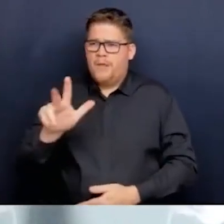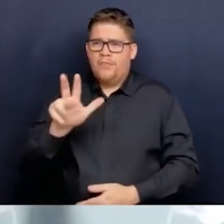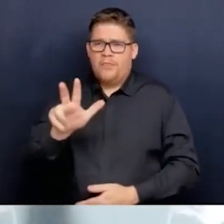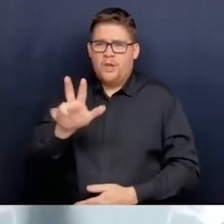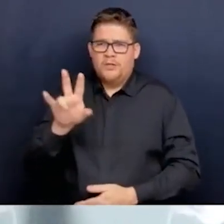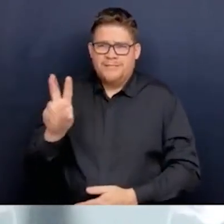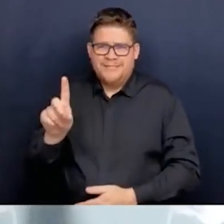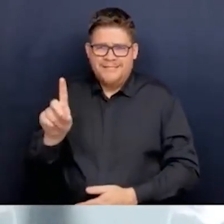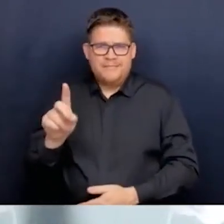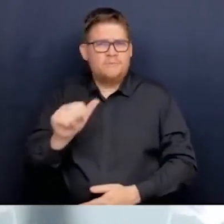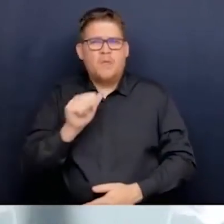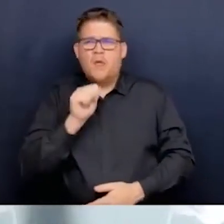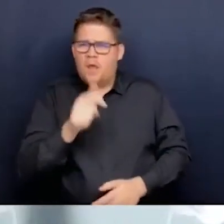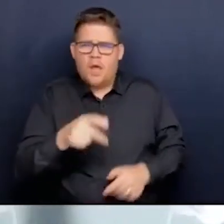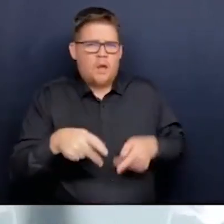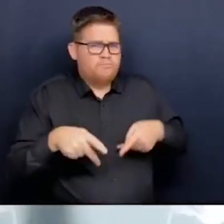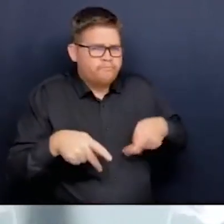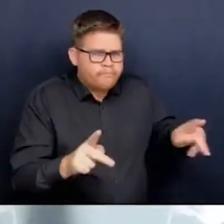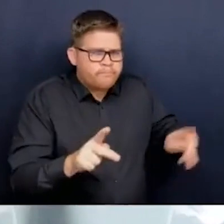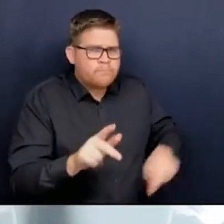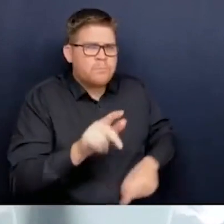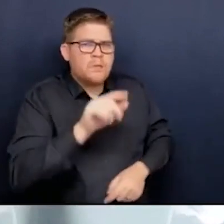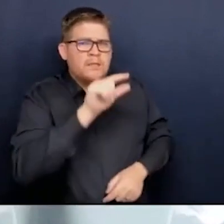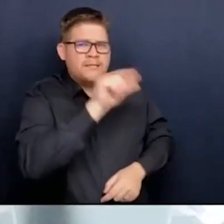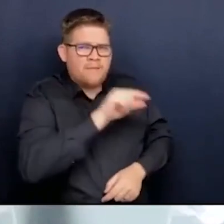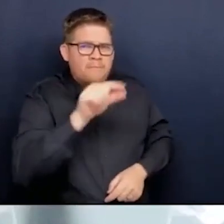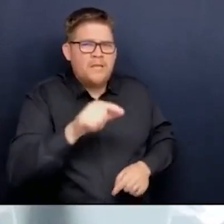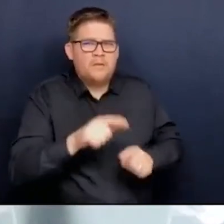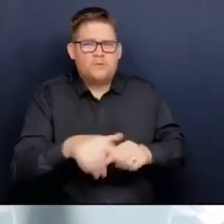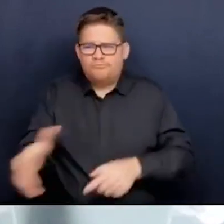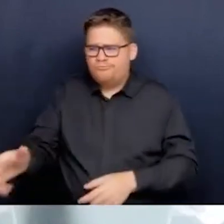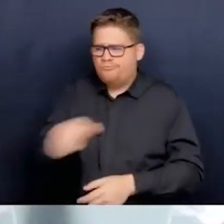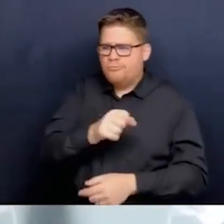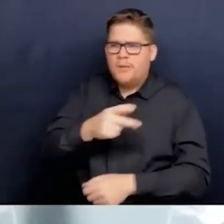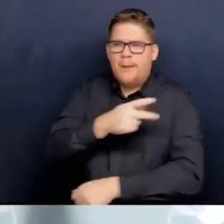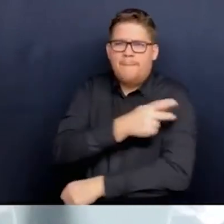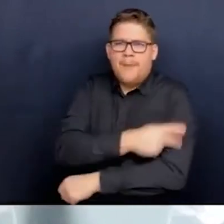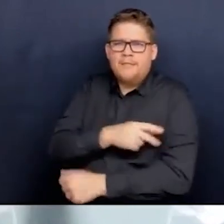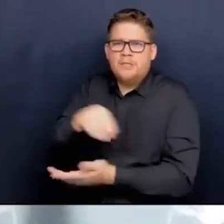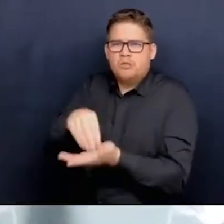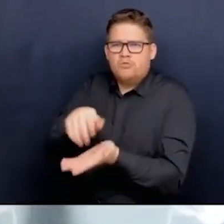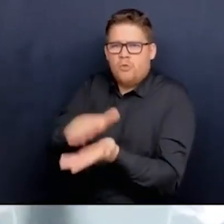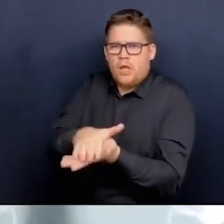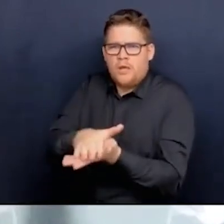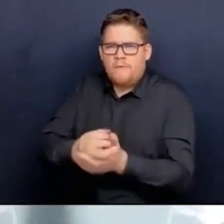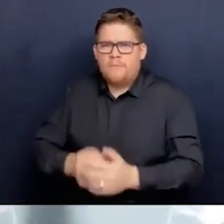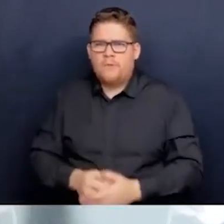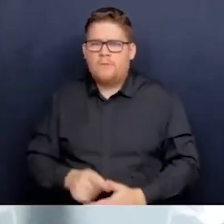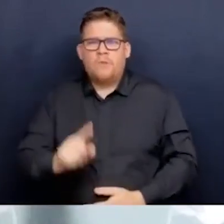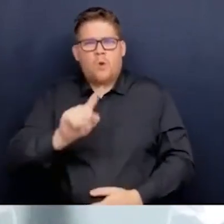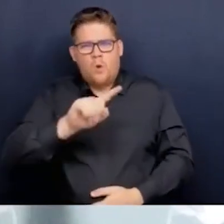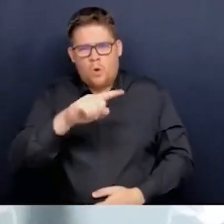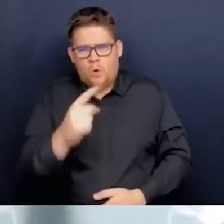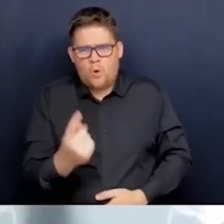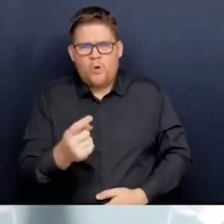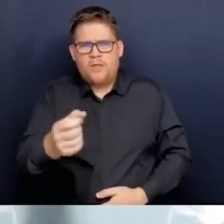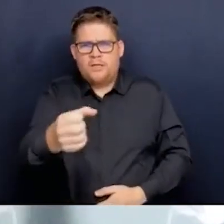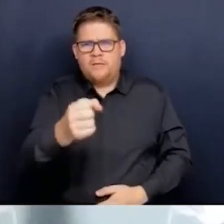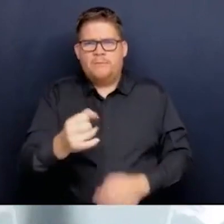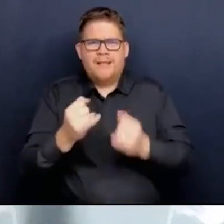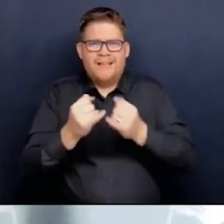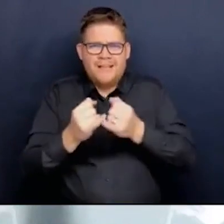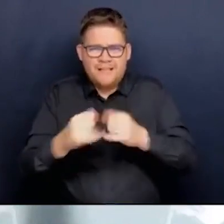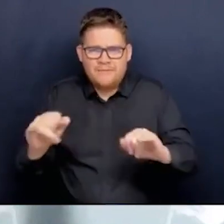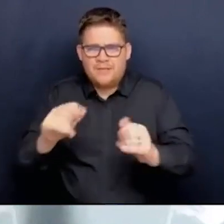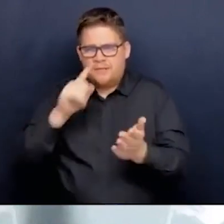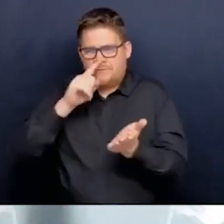seize clinical records. Only an independent investigator appointed by the independent registrar, the request of the investigation committee can